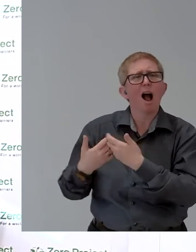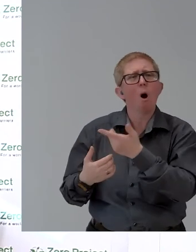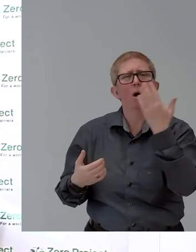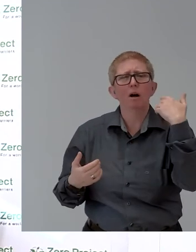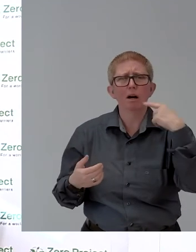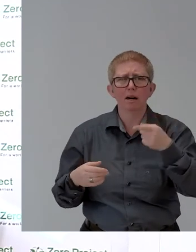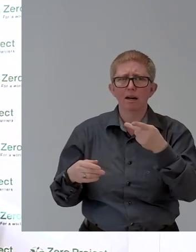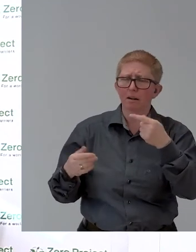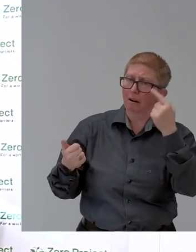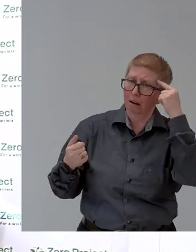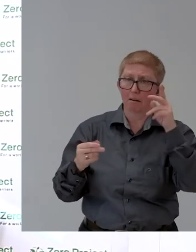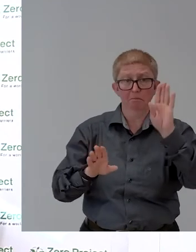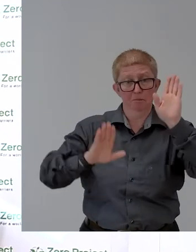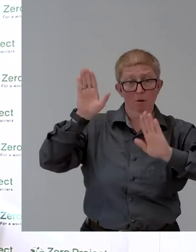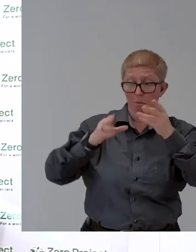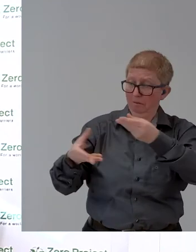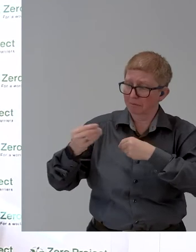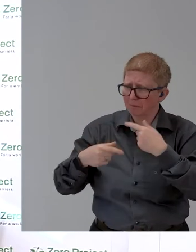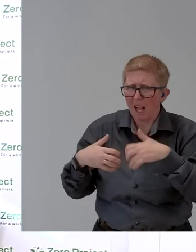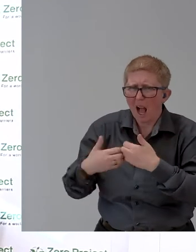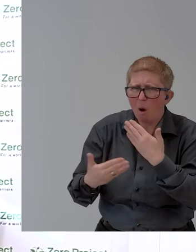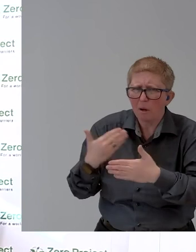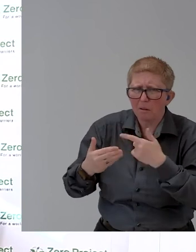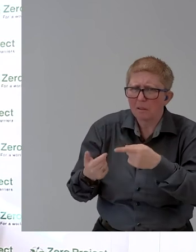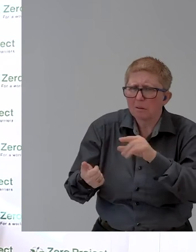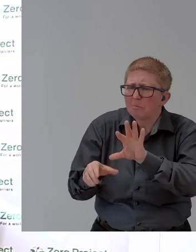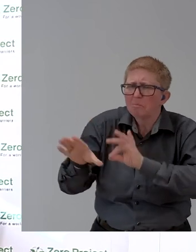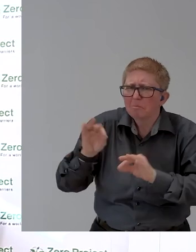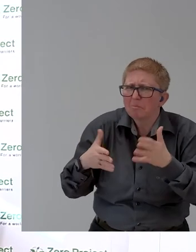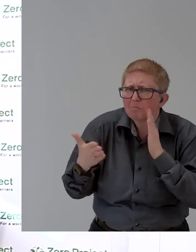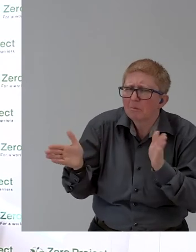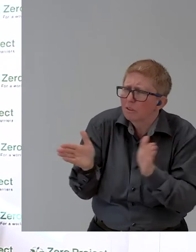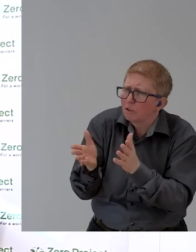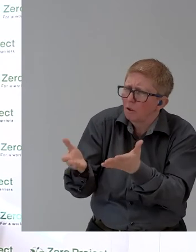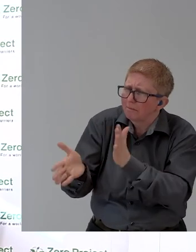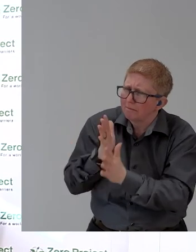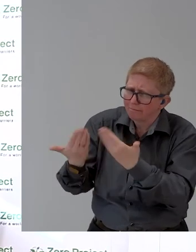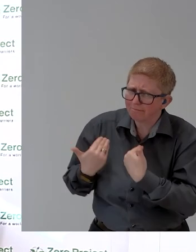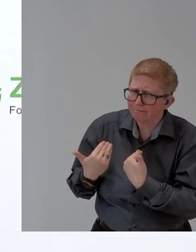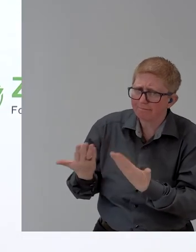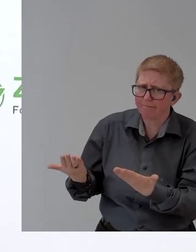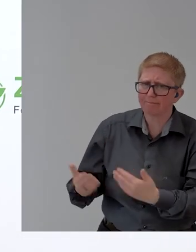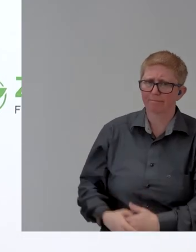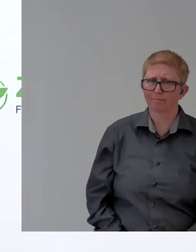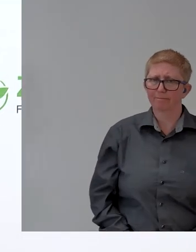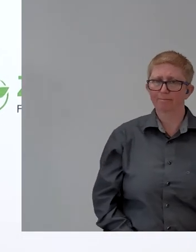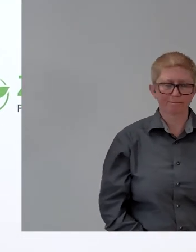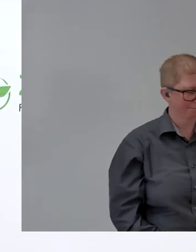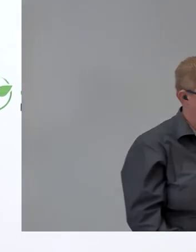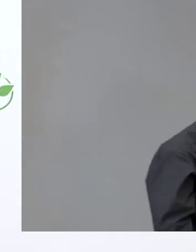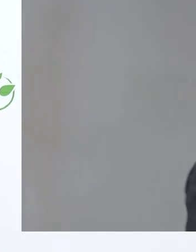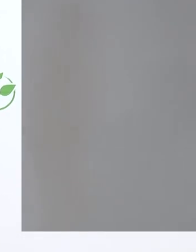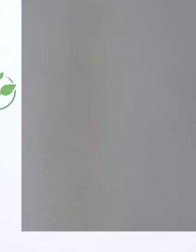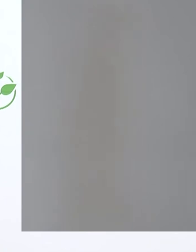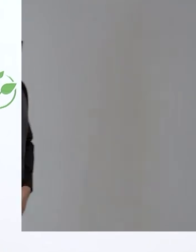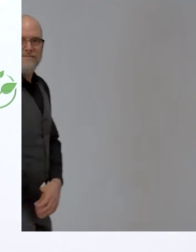itself, the research phase and the April, May work we do. Okay. Yeah. Thanks to all the awardees for the discipline. I this gives us